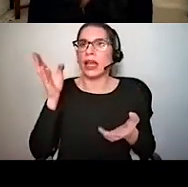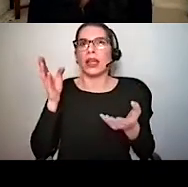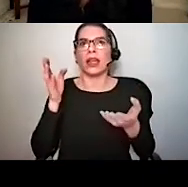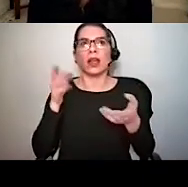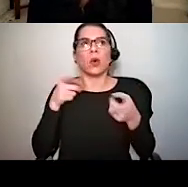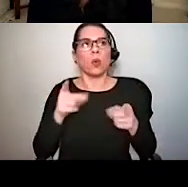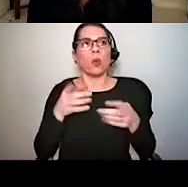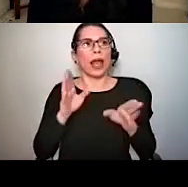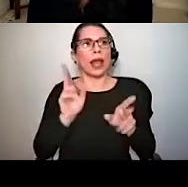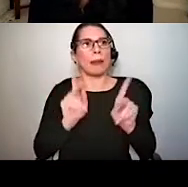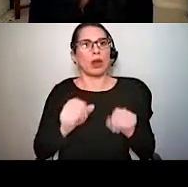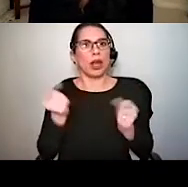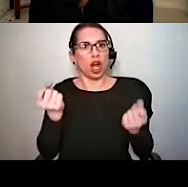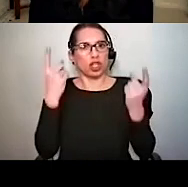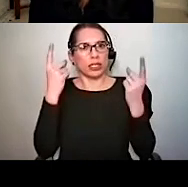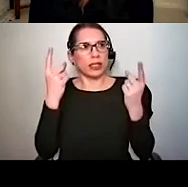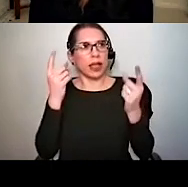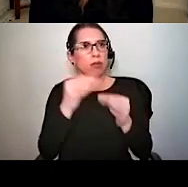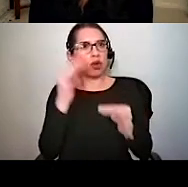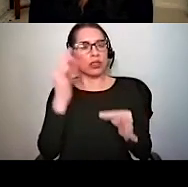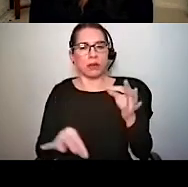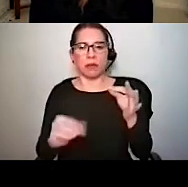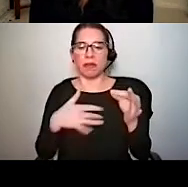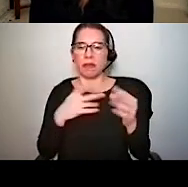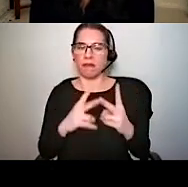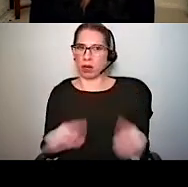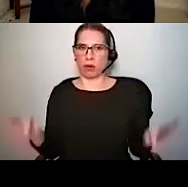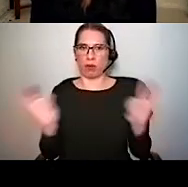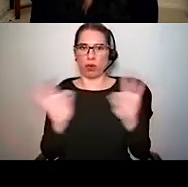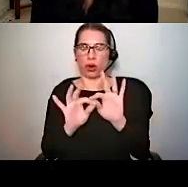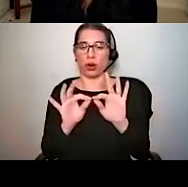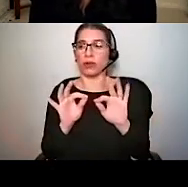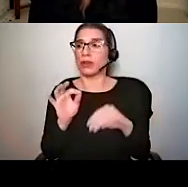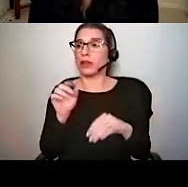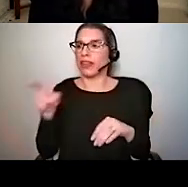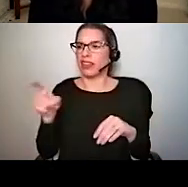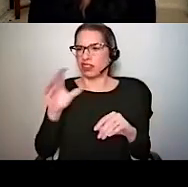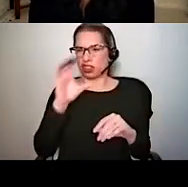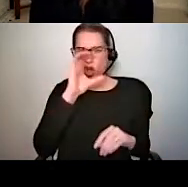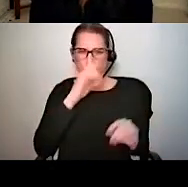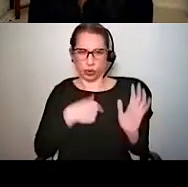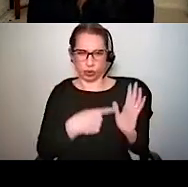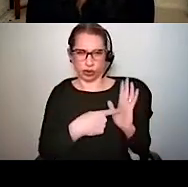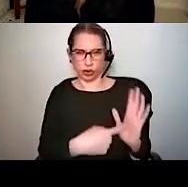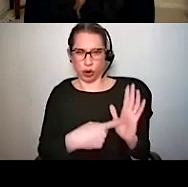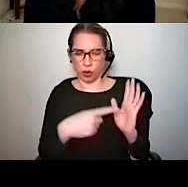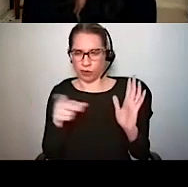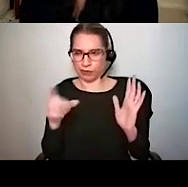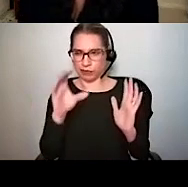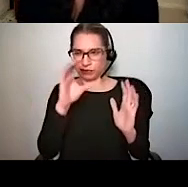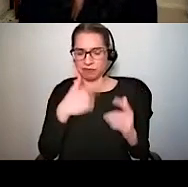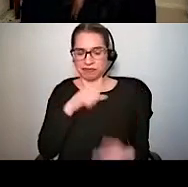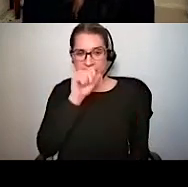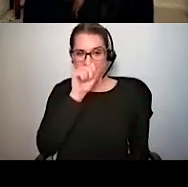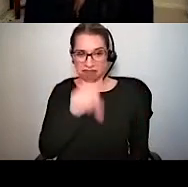the thing that I absolutely love about this meme, this cartoon that I've got up here at the moment, is how